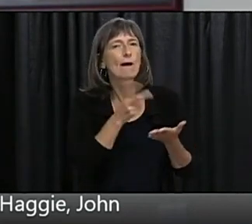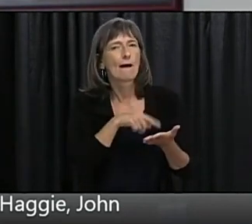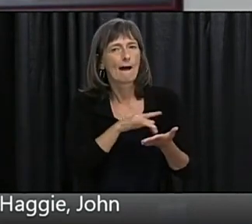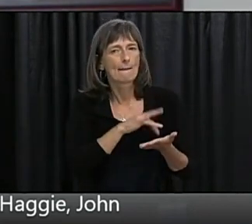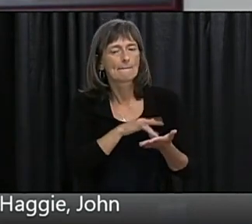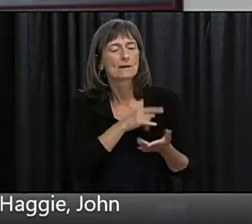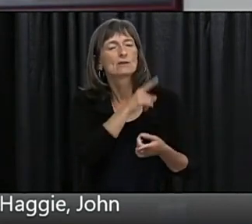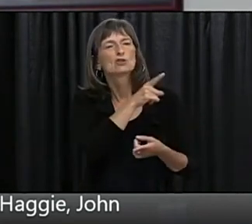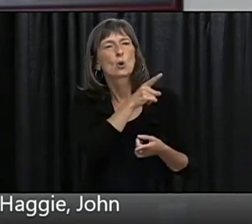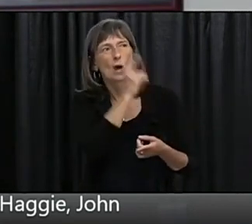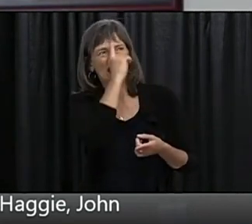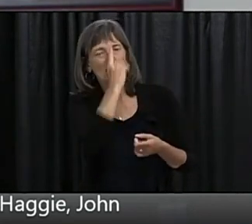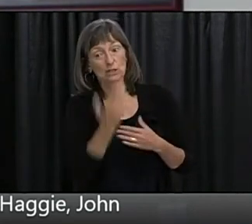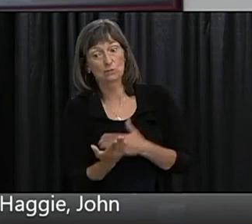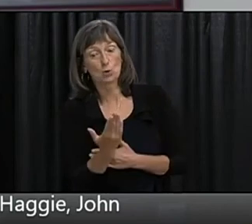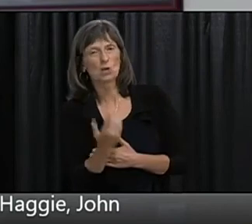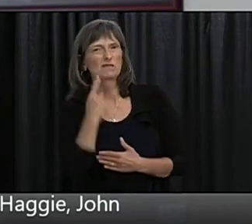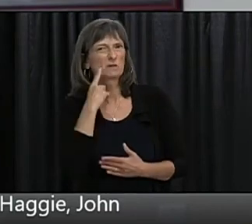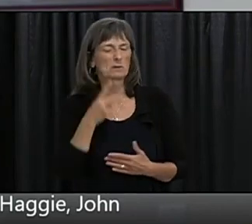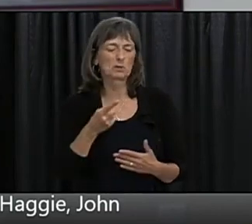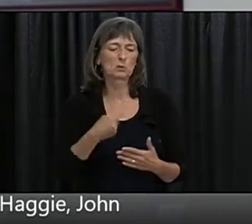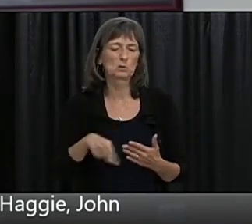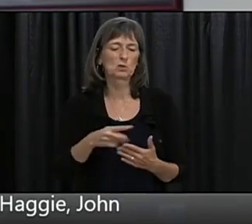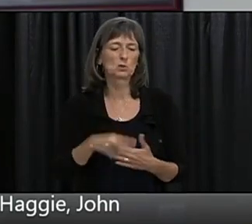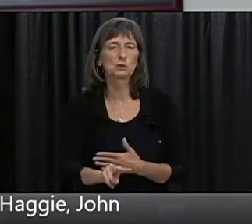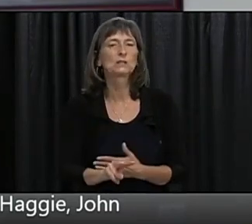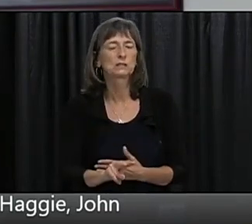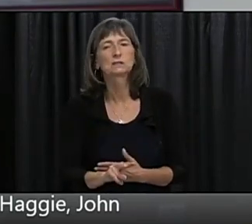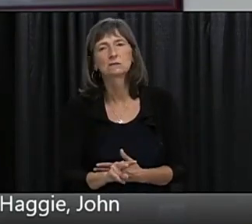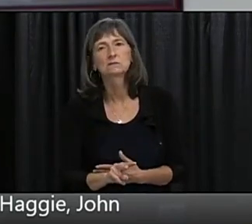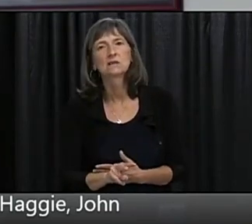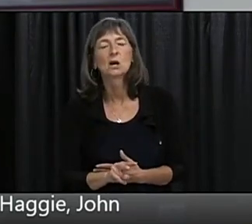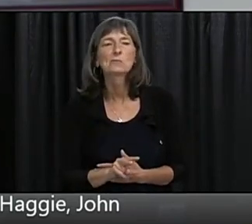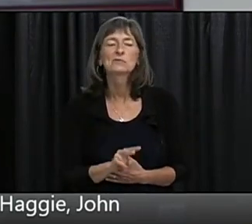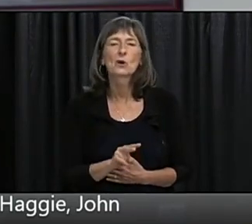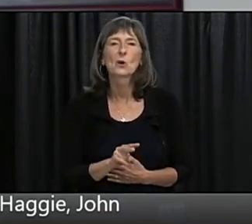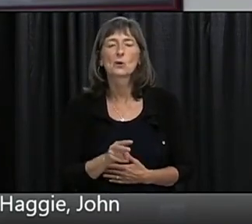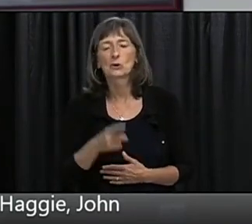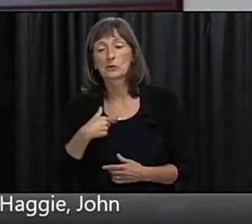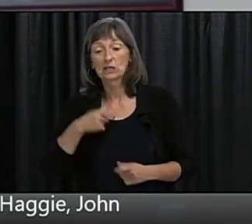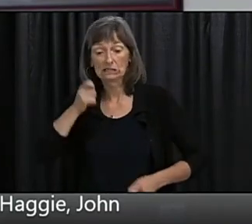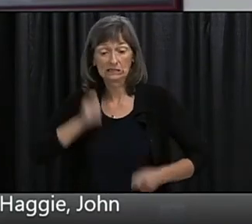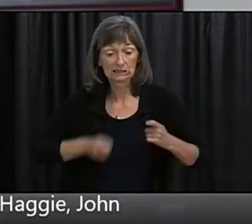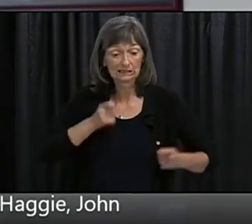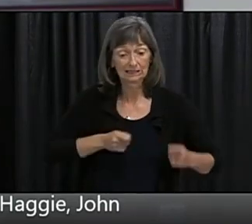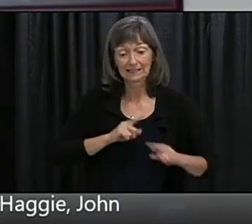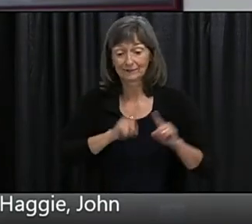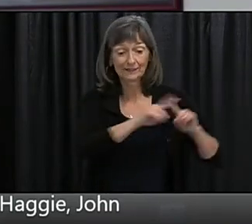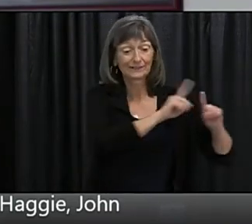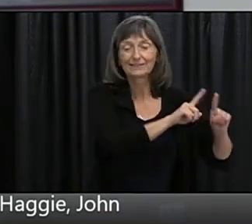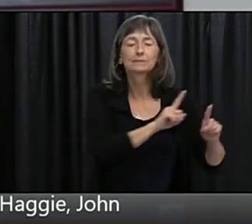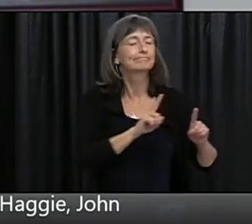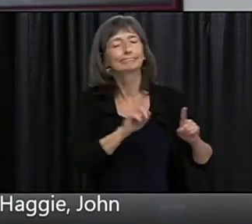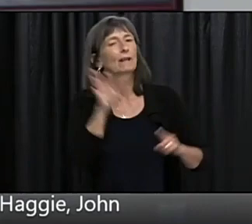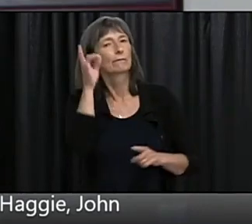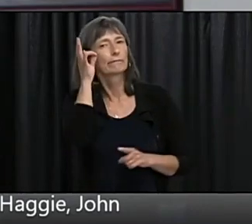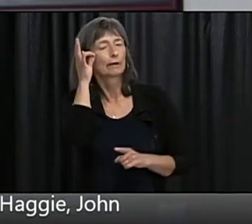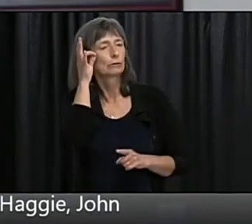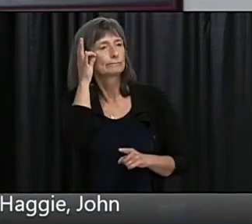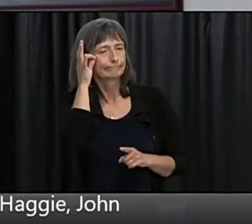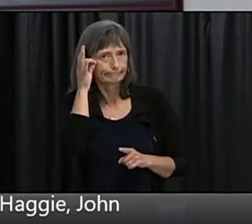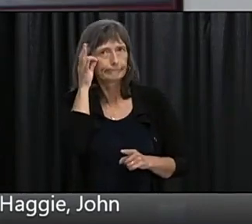potentially in the next couple of weeks but there was a delay because the feds changed the ground rules and wanted everybody to use their COVID shield